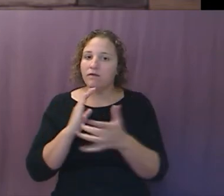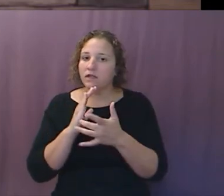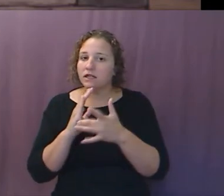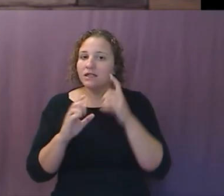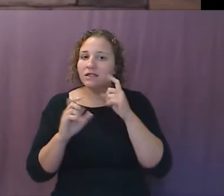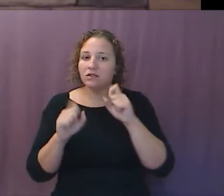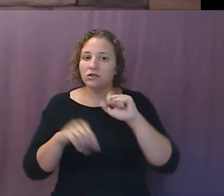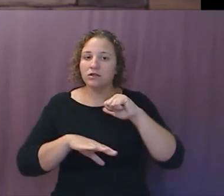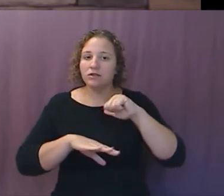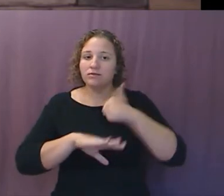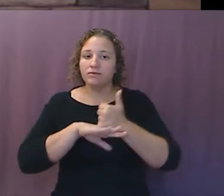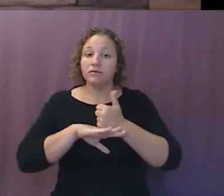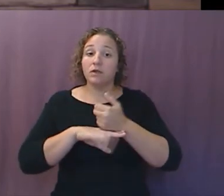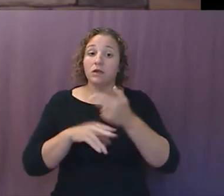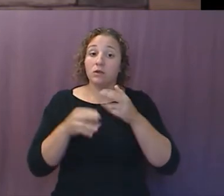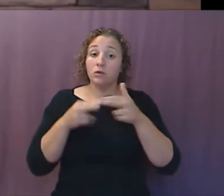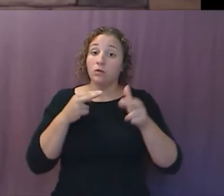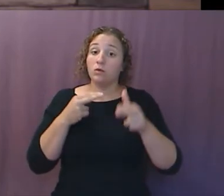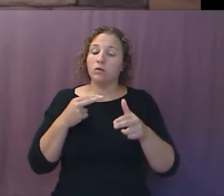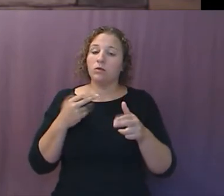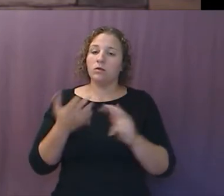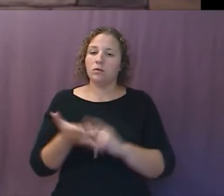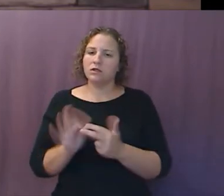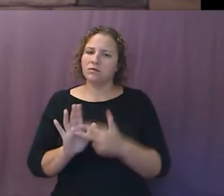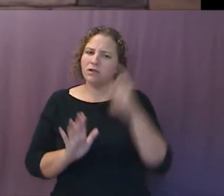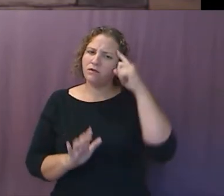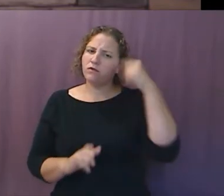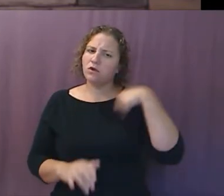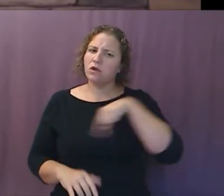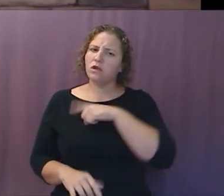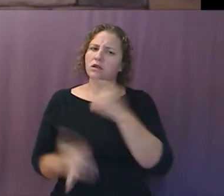pass. What does that mean to us?